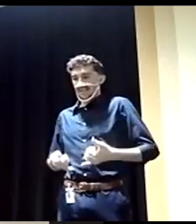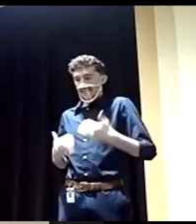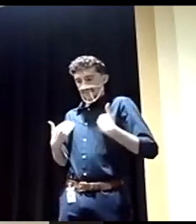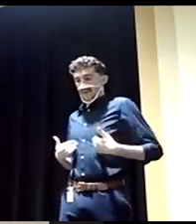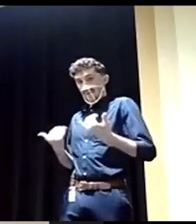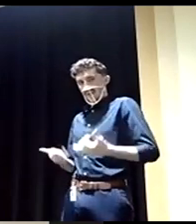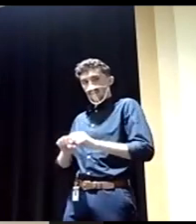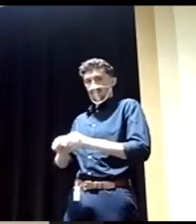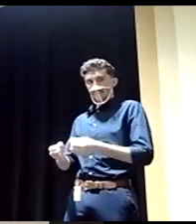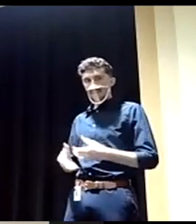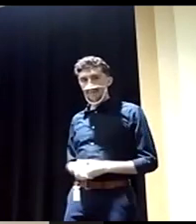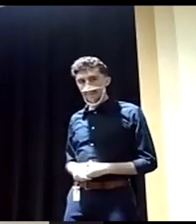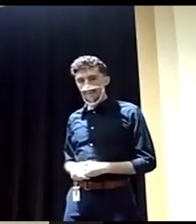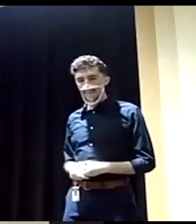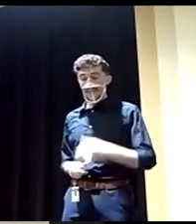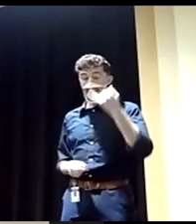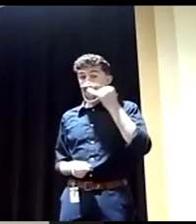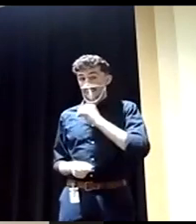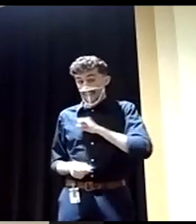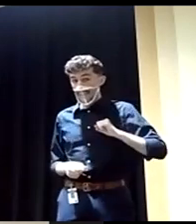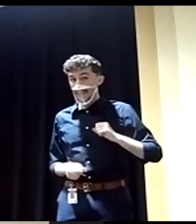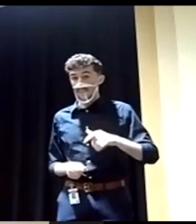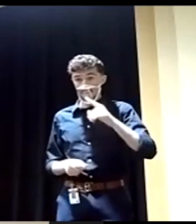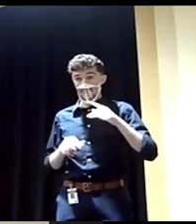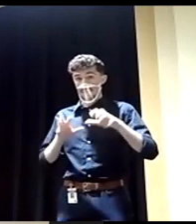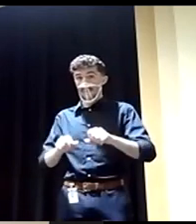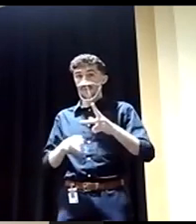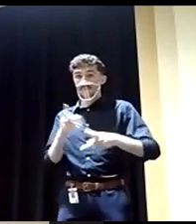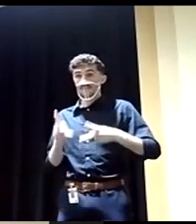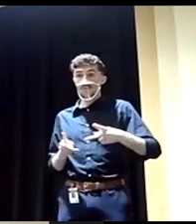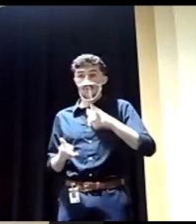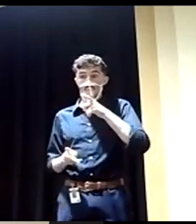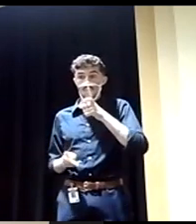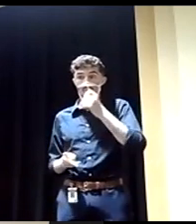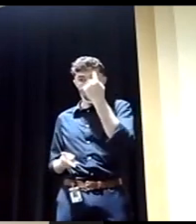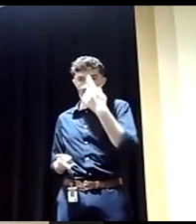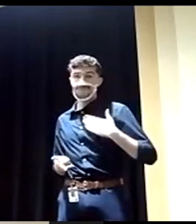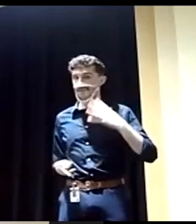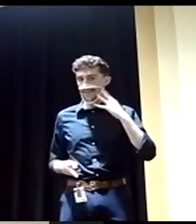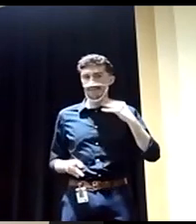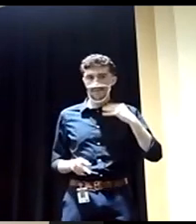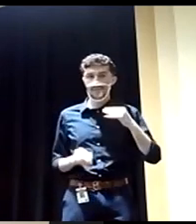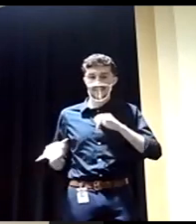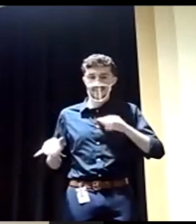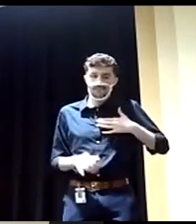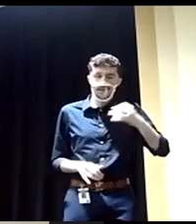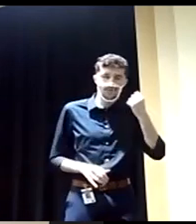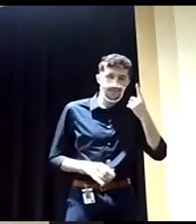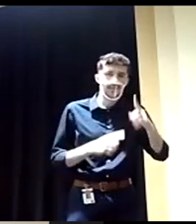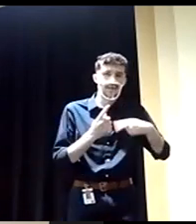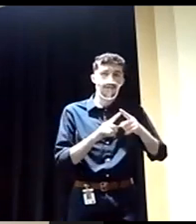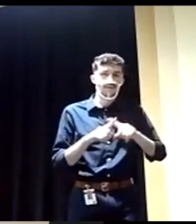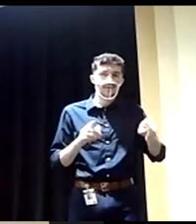If the Senate had more people in it who understood what I understand about our broken housing